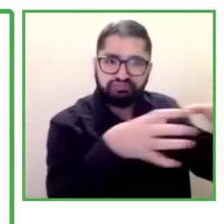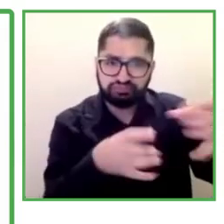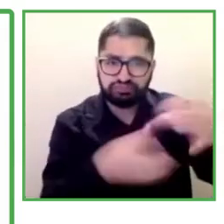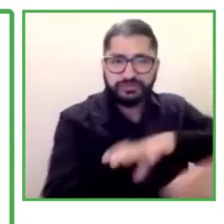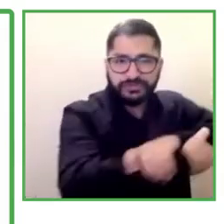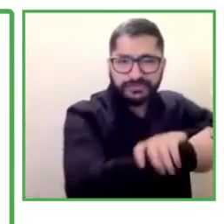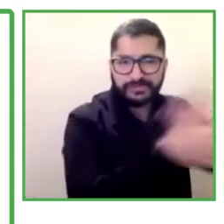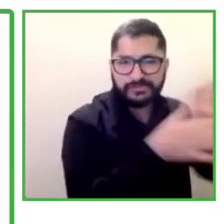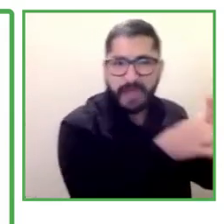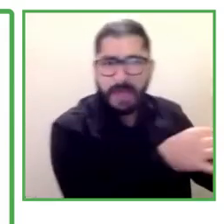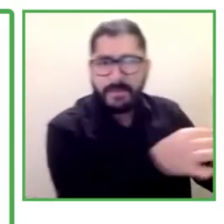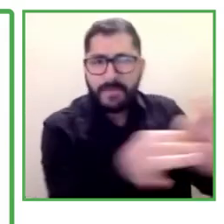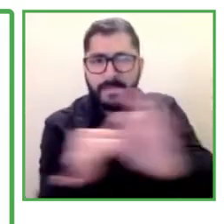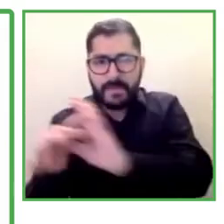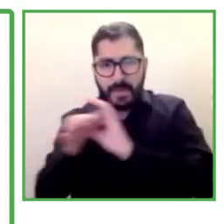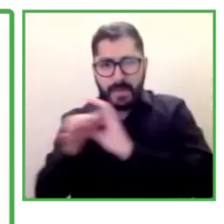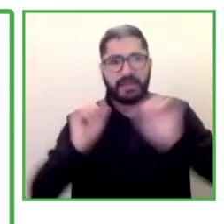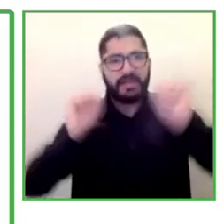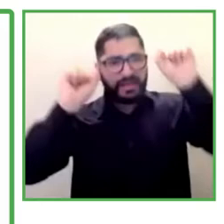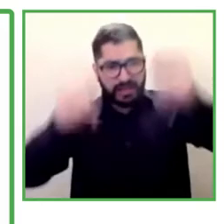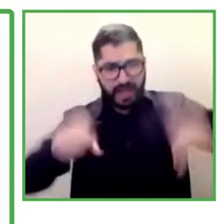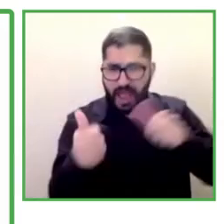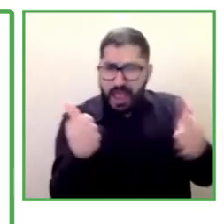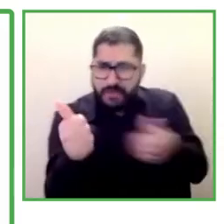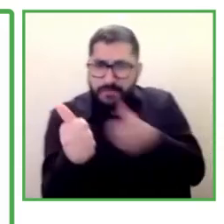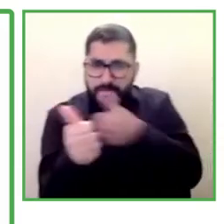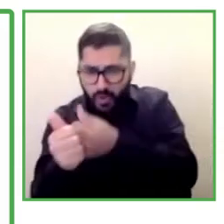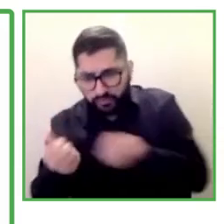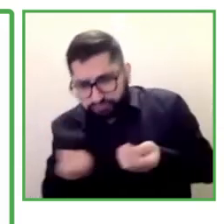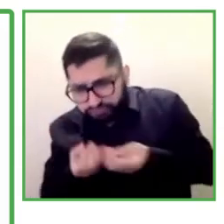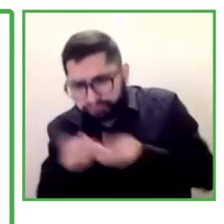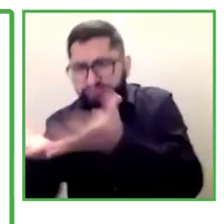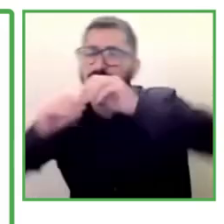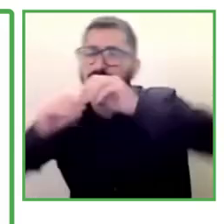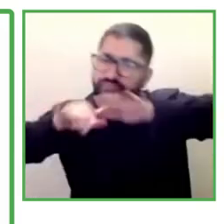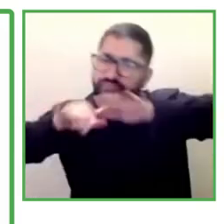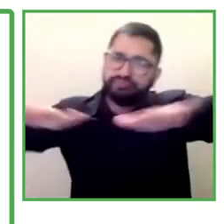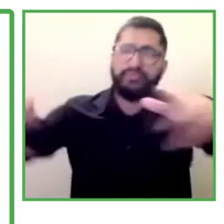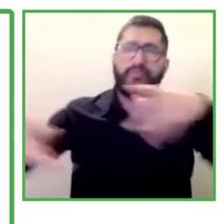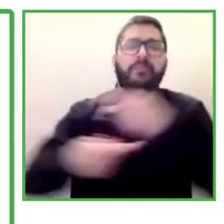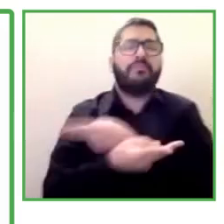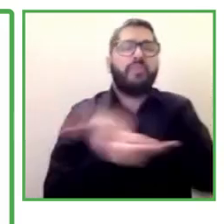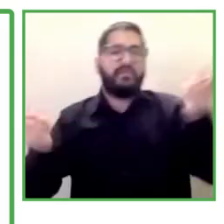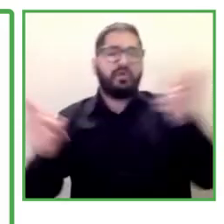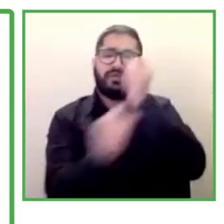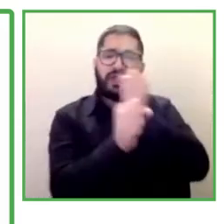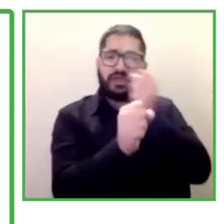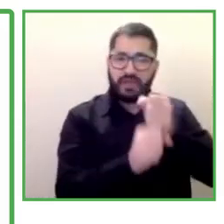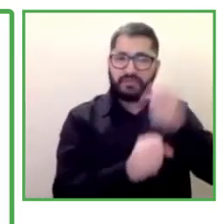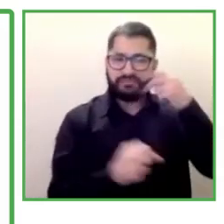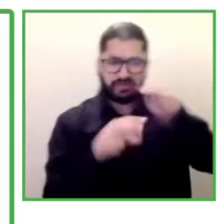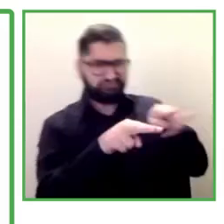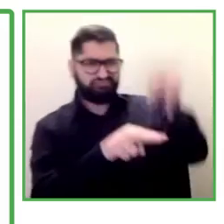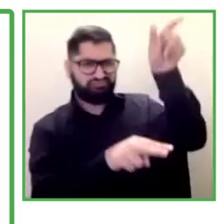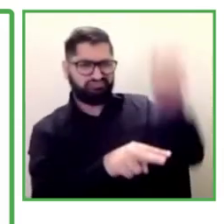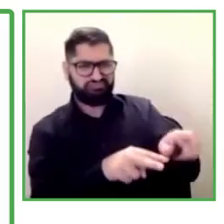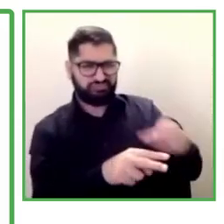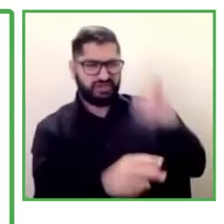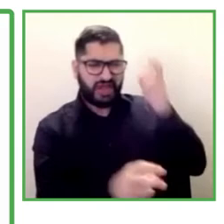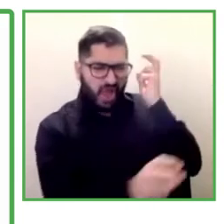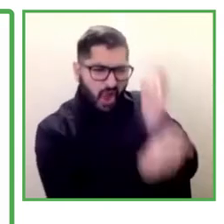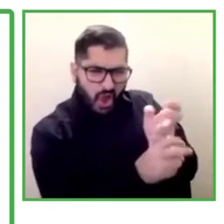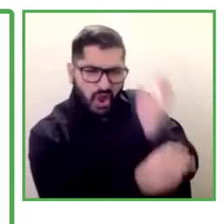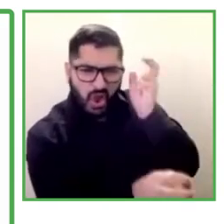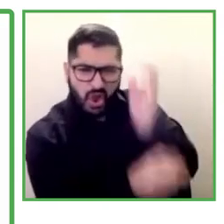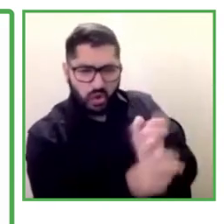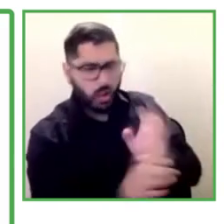accompanying of the work and that the workers are not seen as a challenge, but as an asset in their